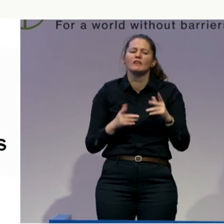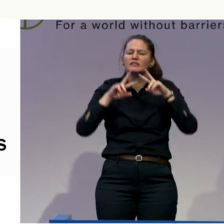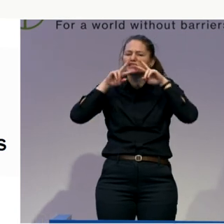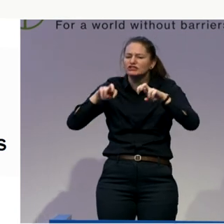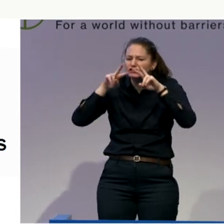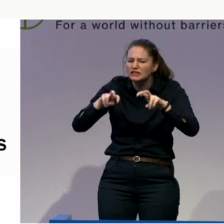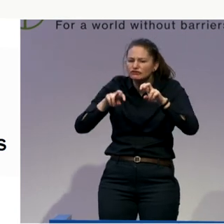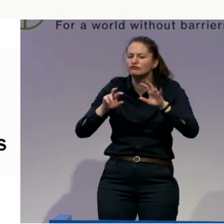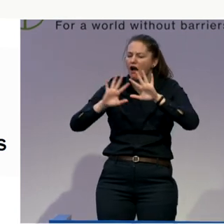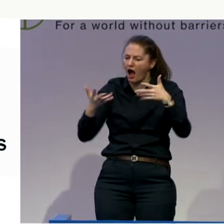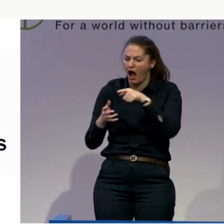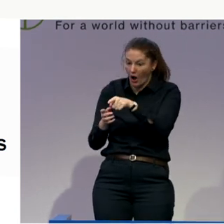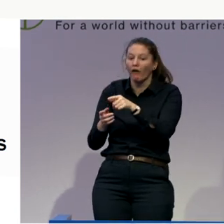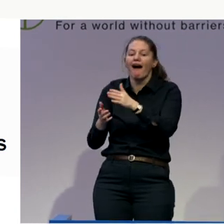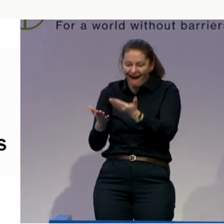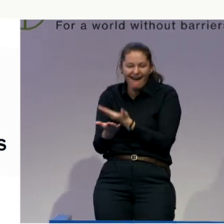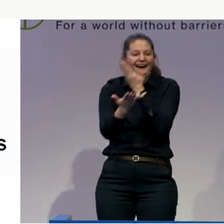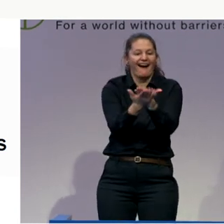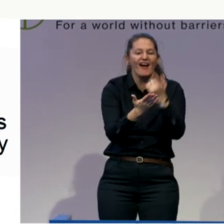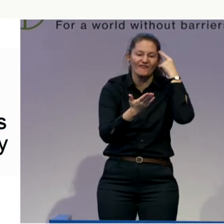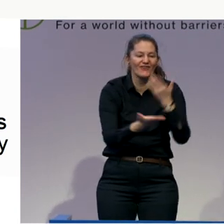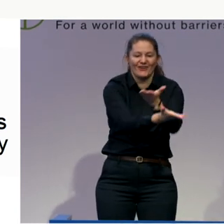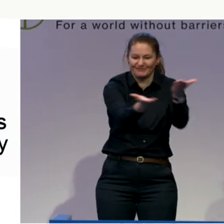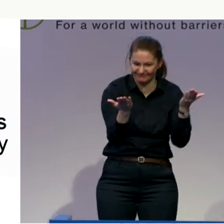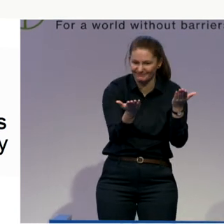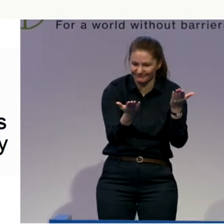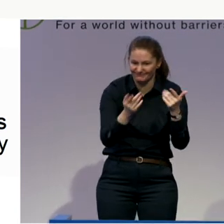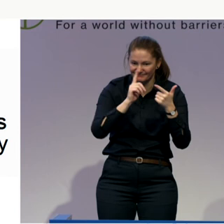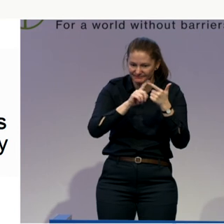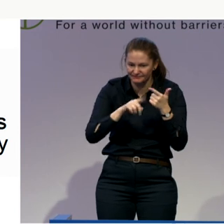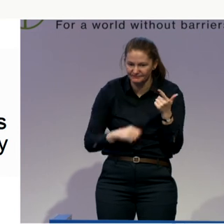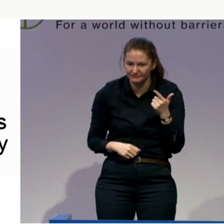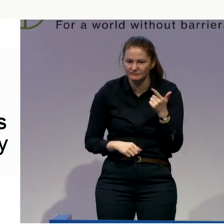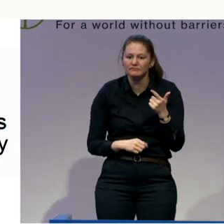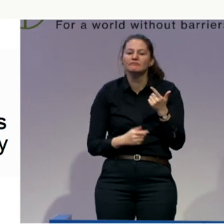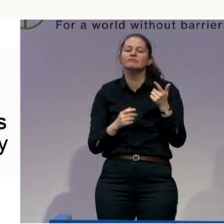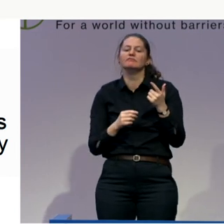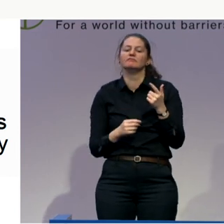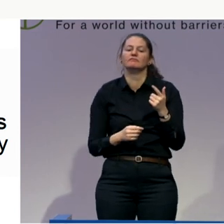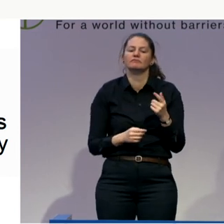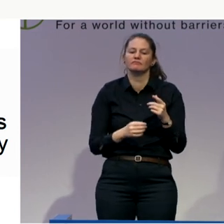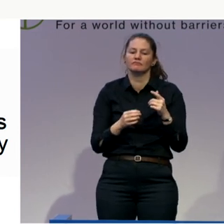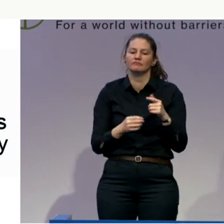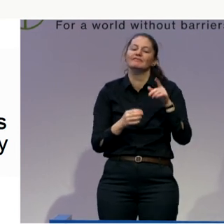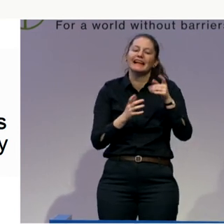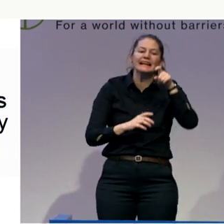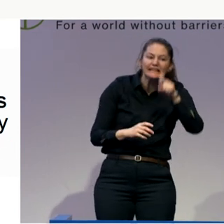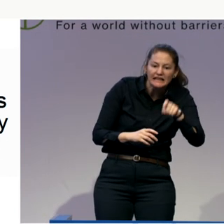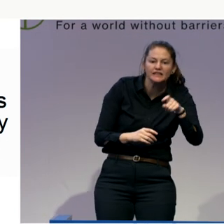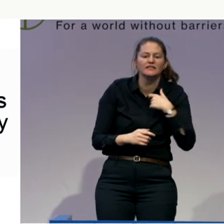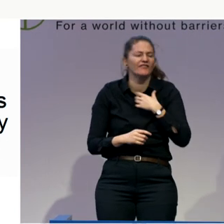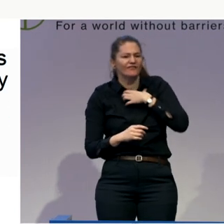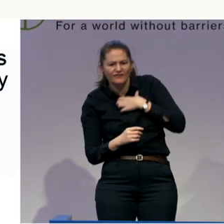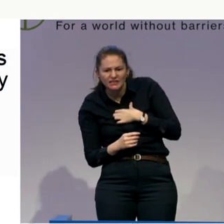also the issue of needs, but also wishes. and then, Joris, the